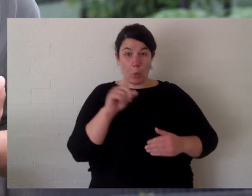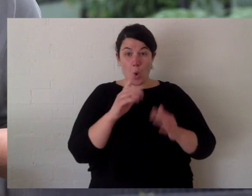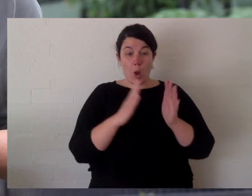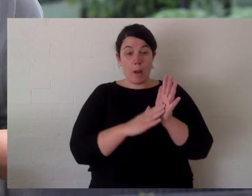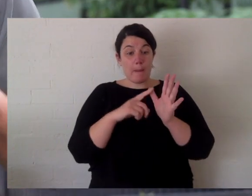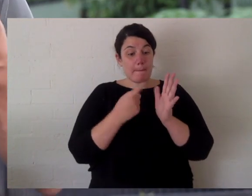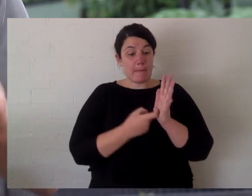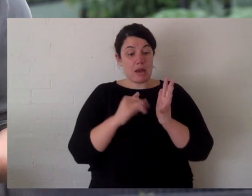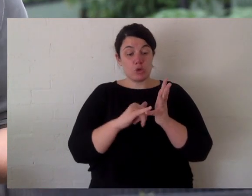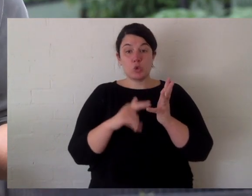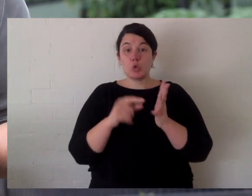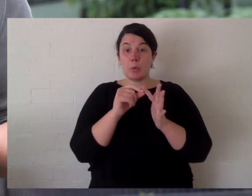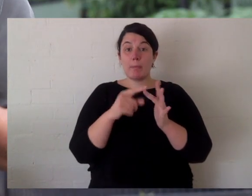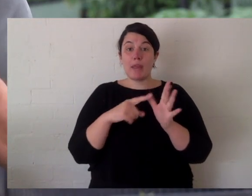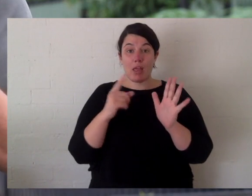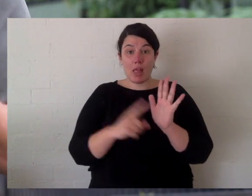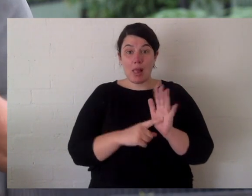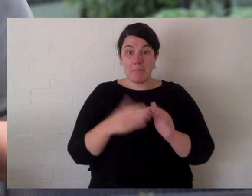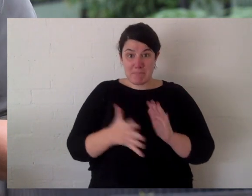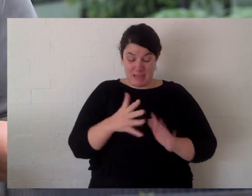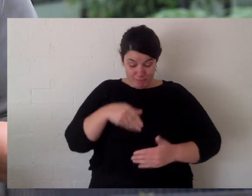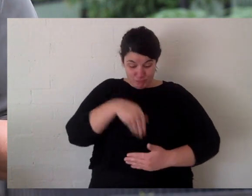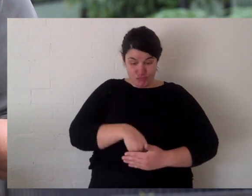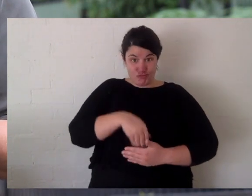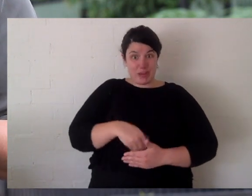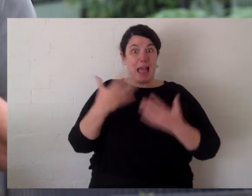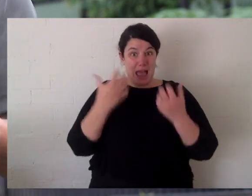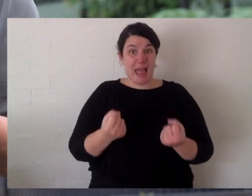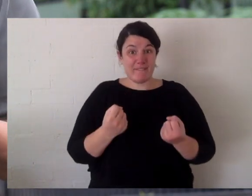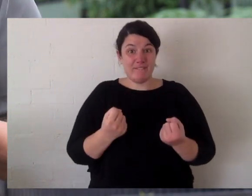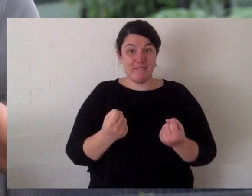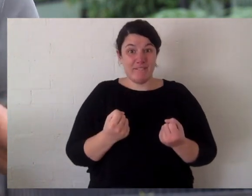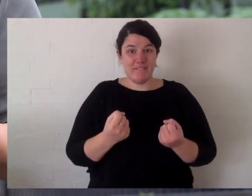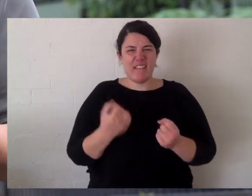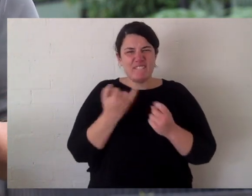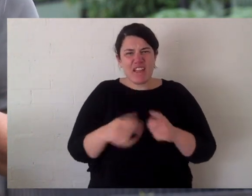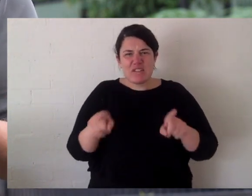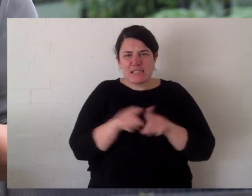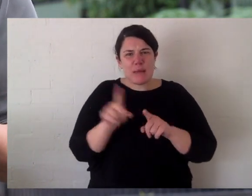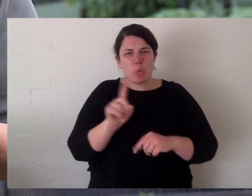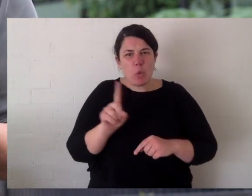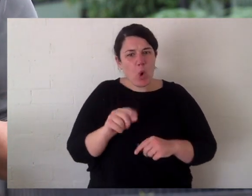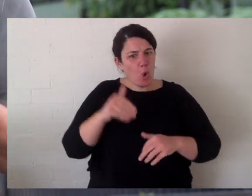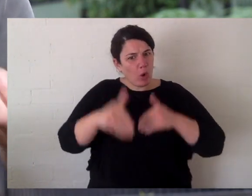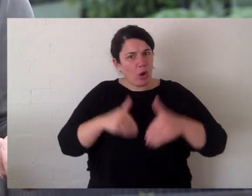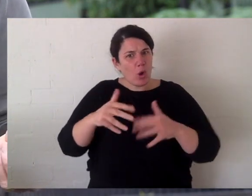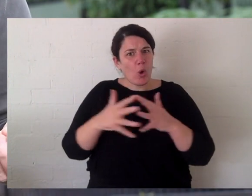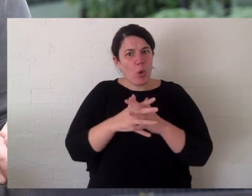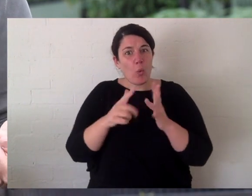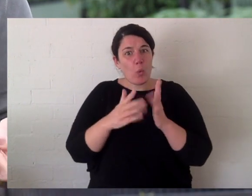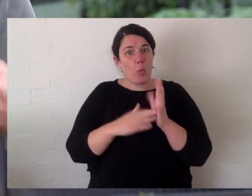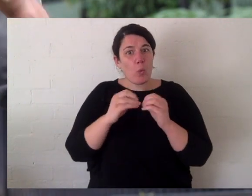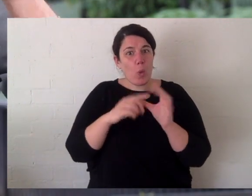Koalas are marsupials. That means they have a pouch. Now funnily enough, one of their closest living relatives is a wombat.